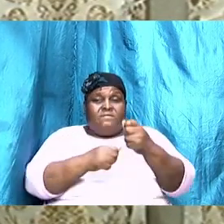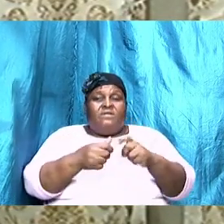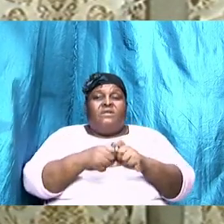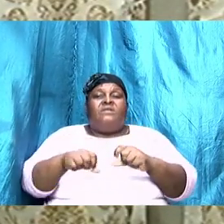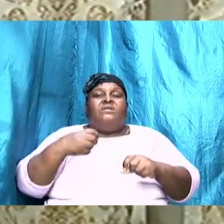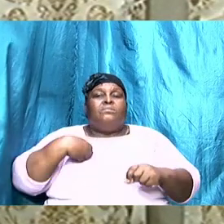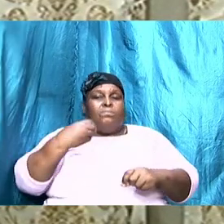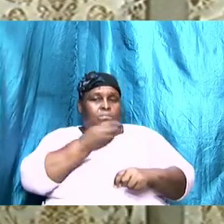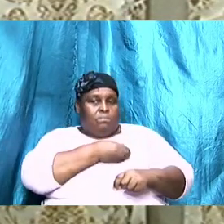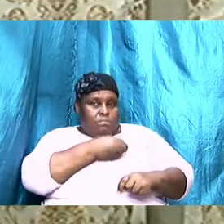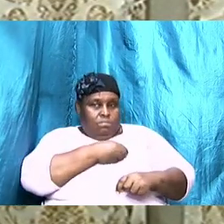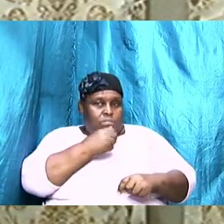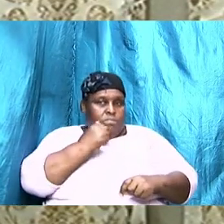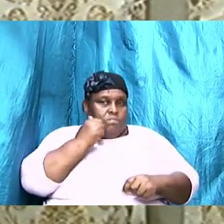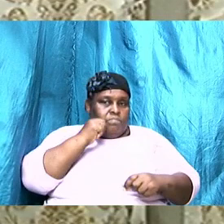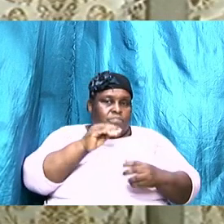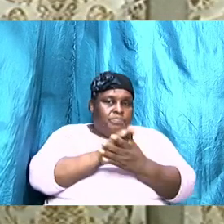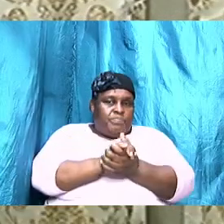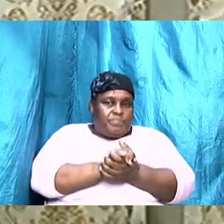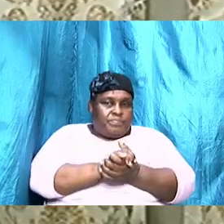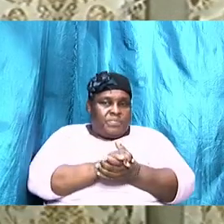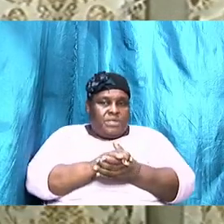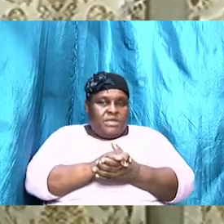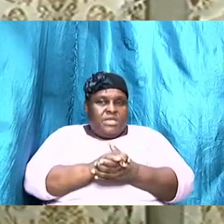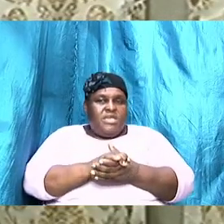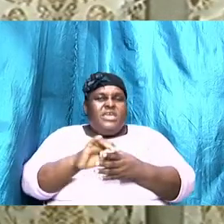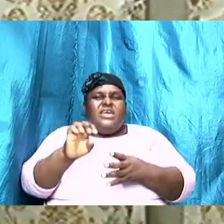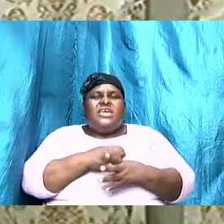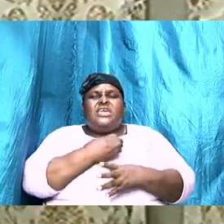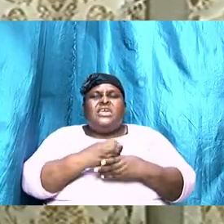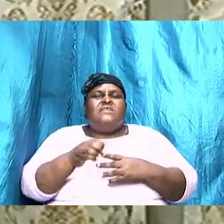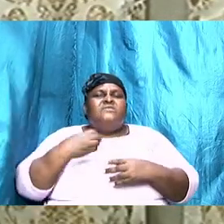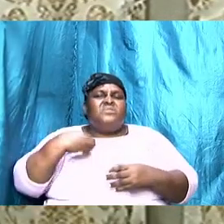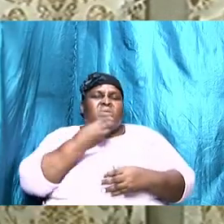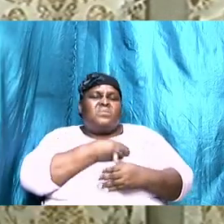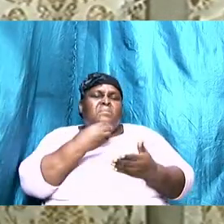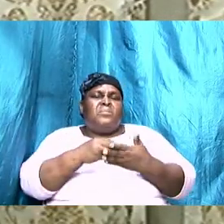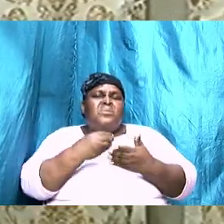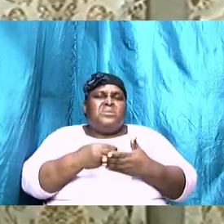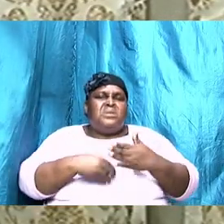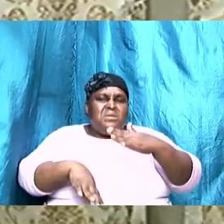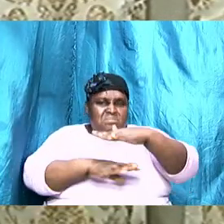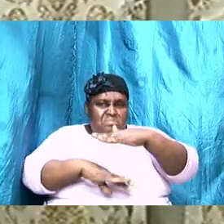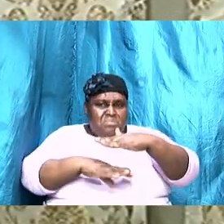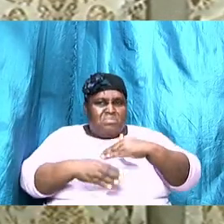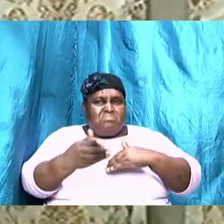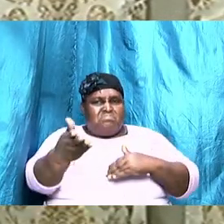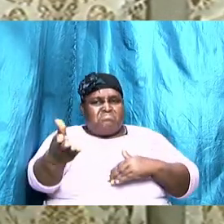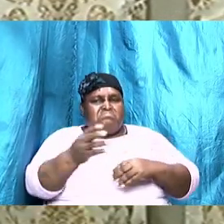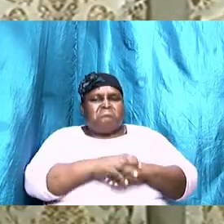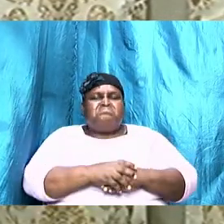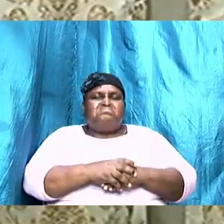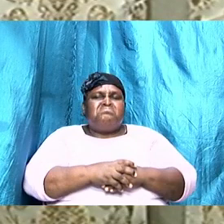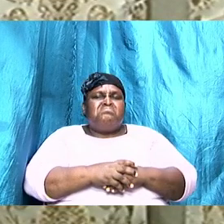salaries are below theirs they're our wives and they will say Abba